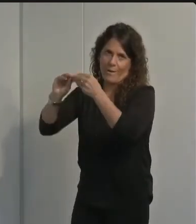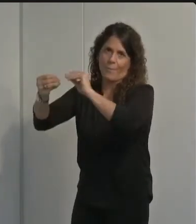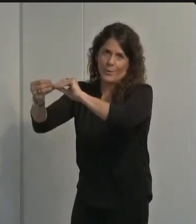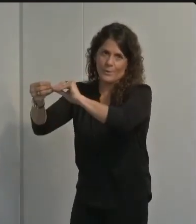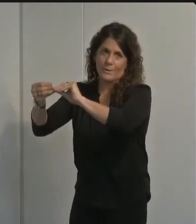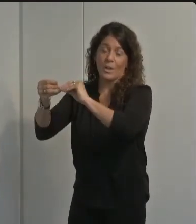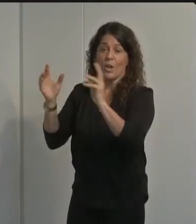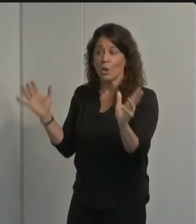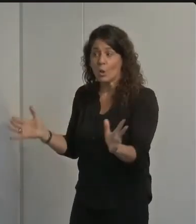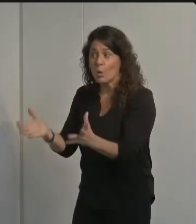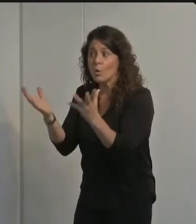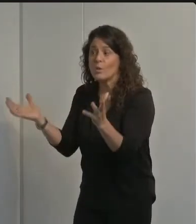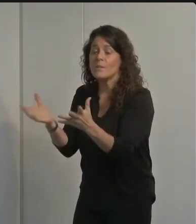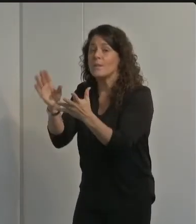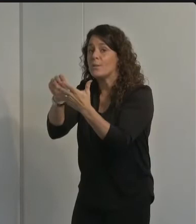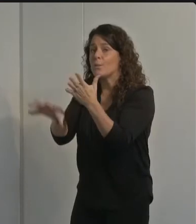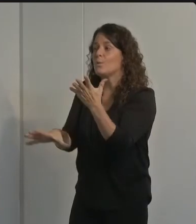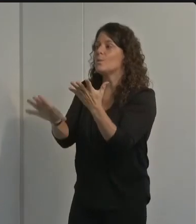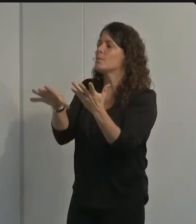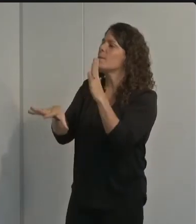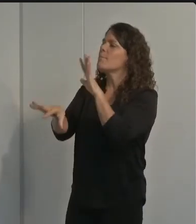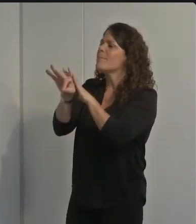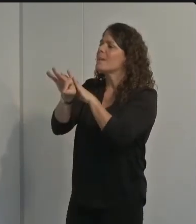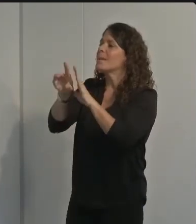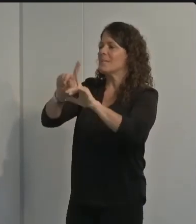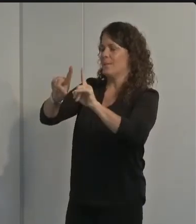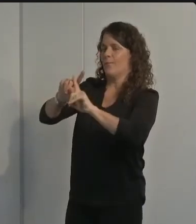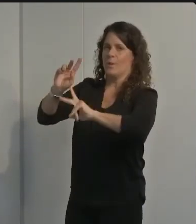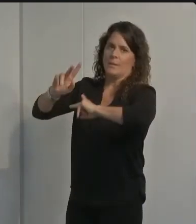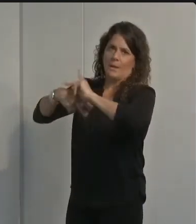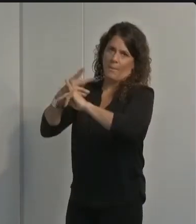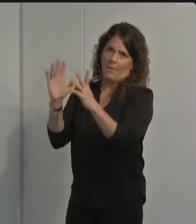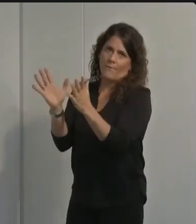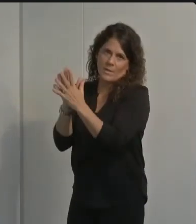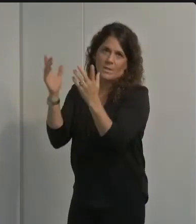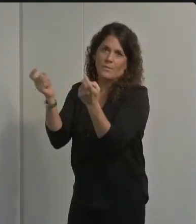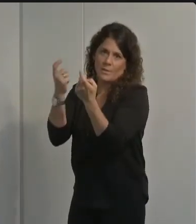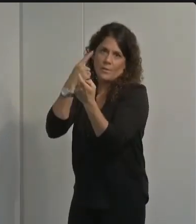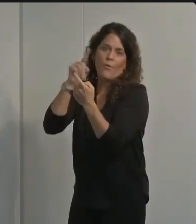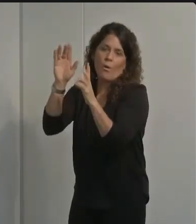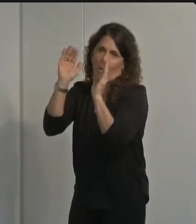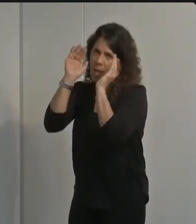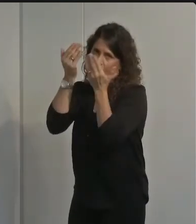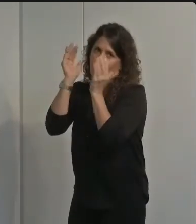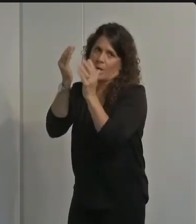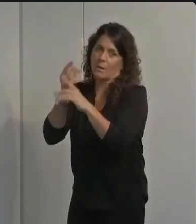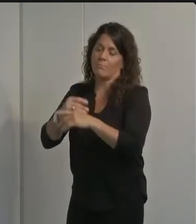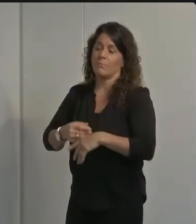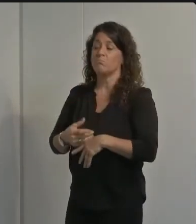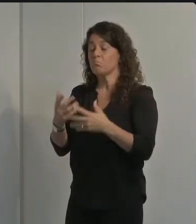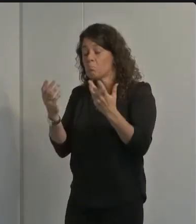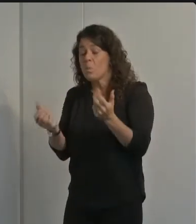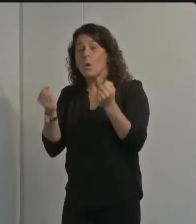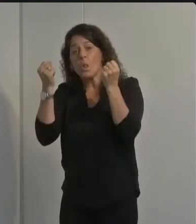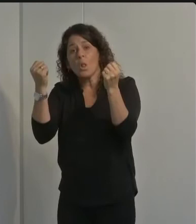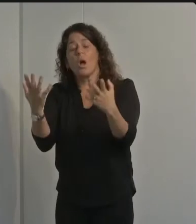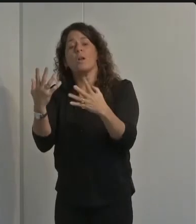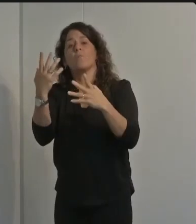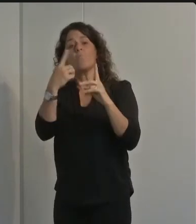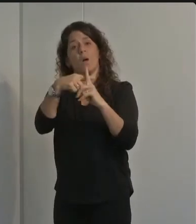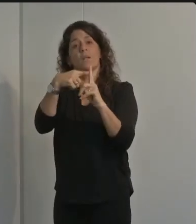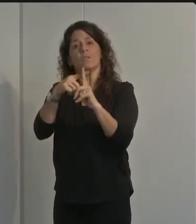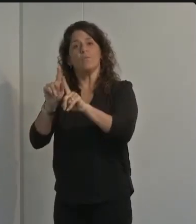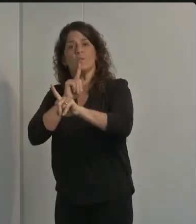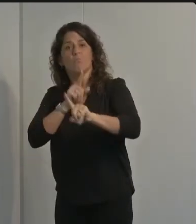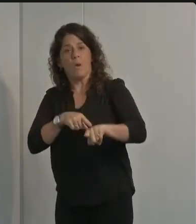to do alternative festivities and there's been a lot of positive response from the isla vista community